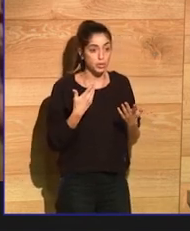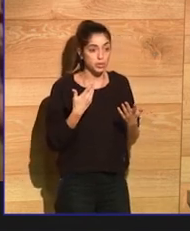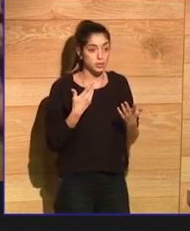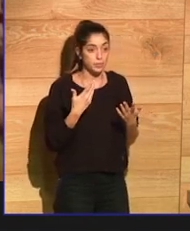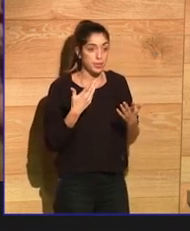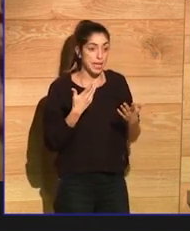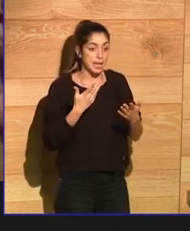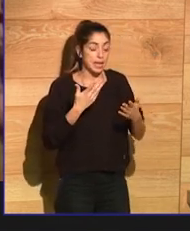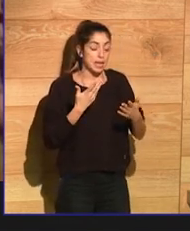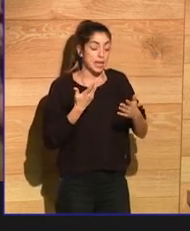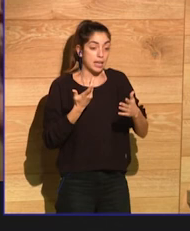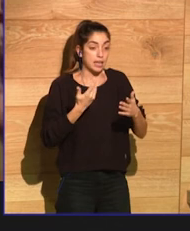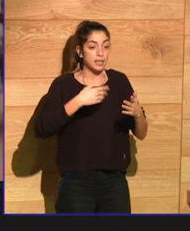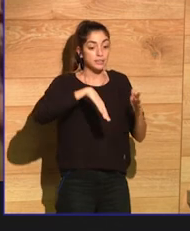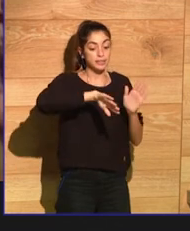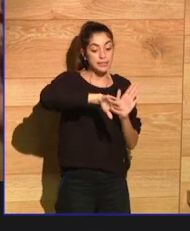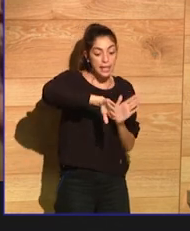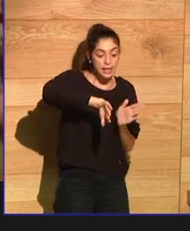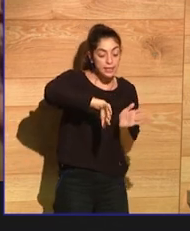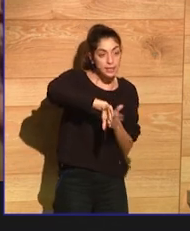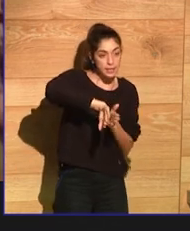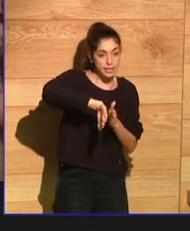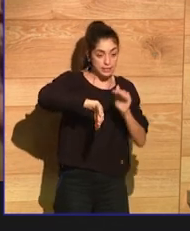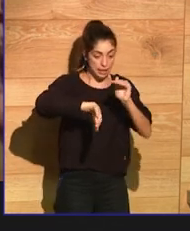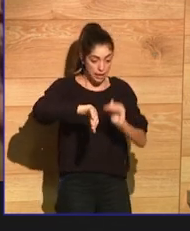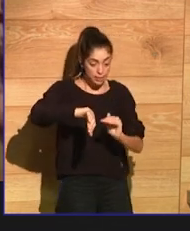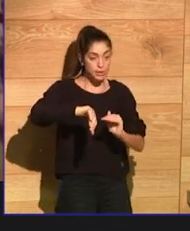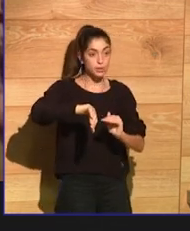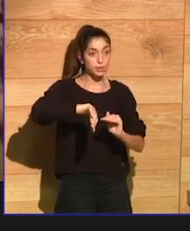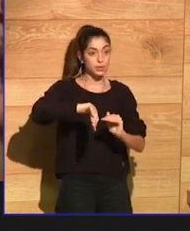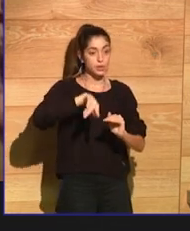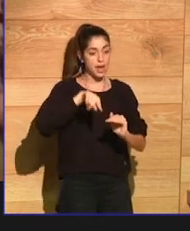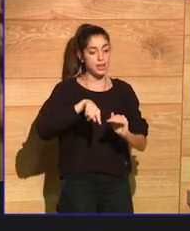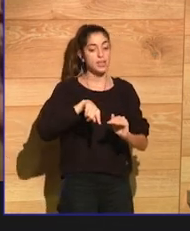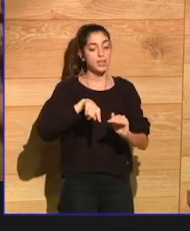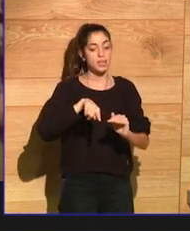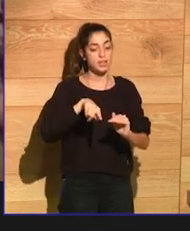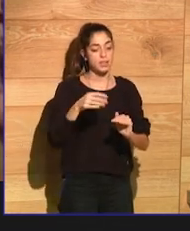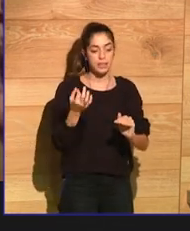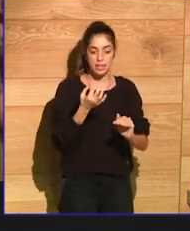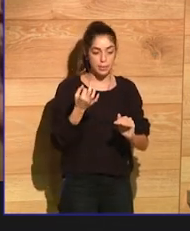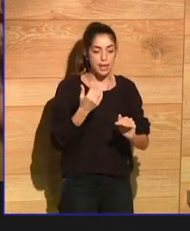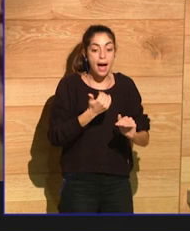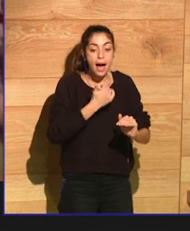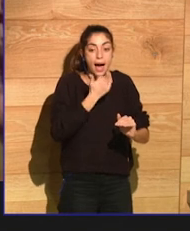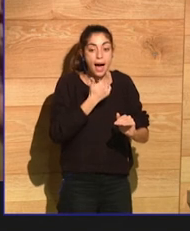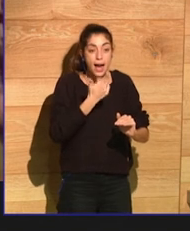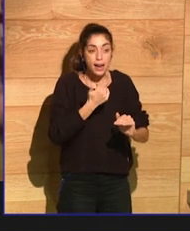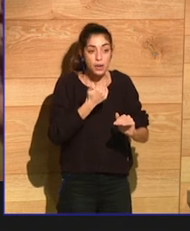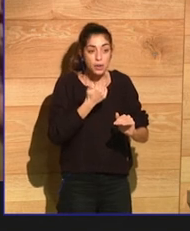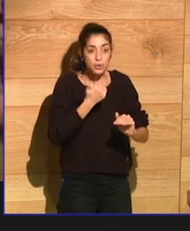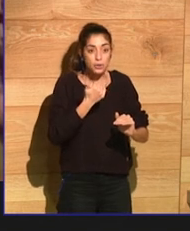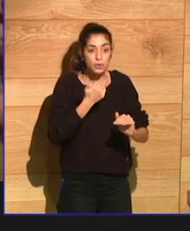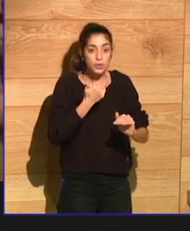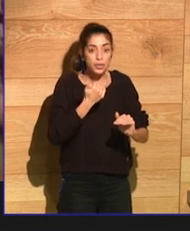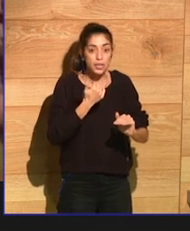setup so that when they turn that page, the payoff has to come at the top of the left hand page. That's the only place where you can really